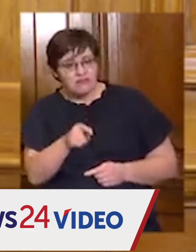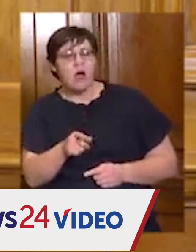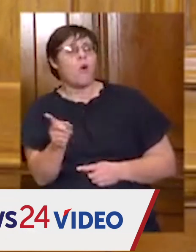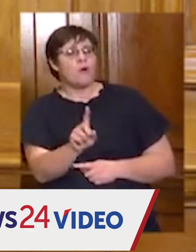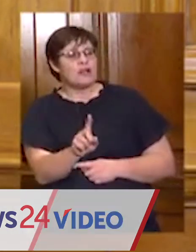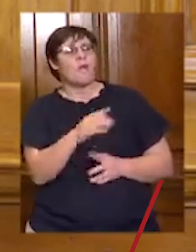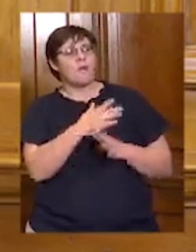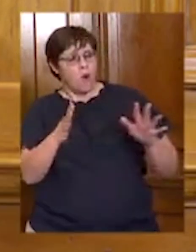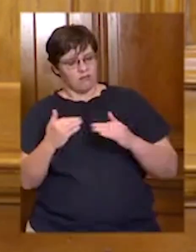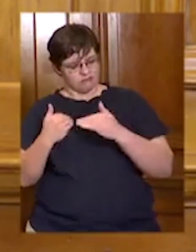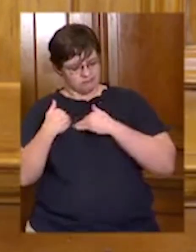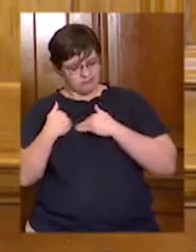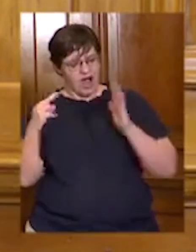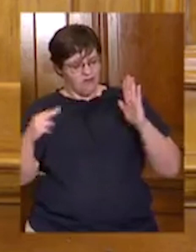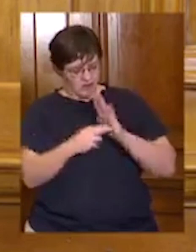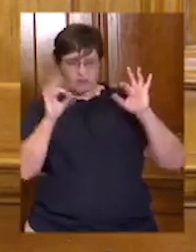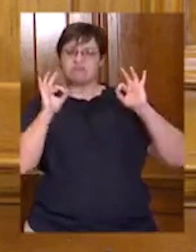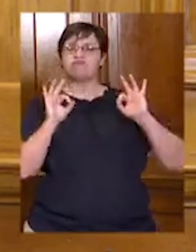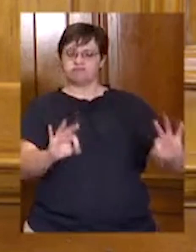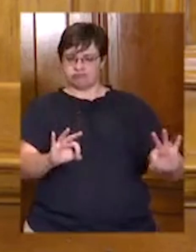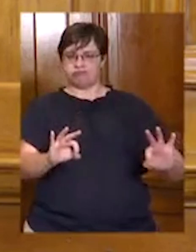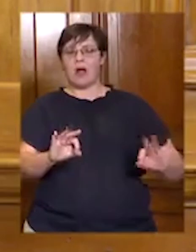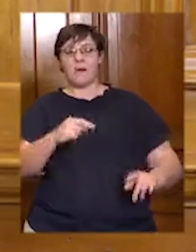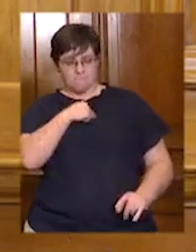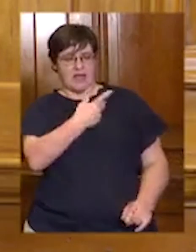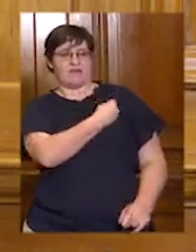and a verifiable proof of vaccination.